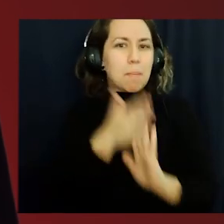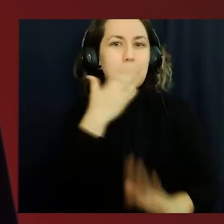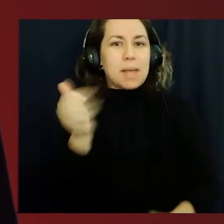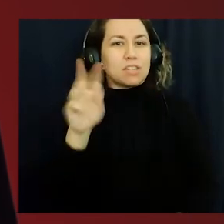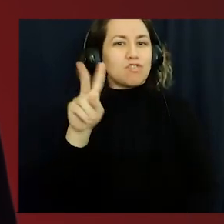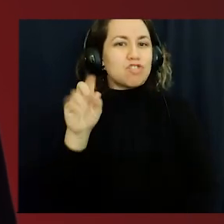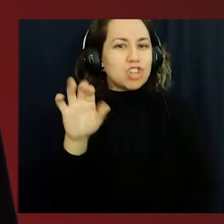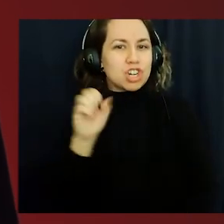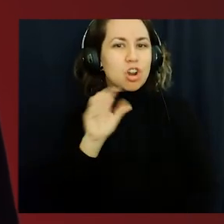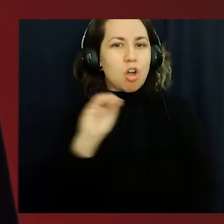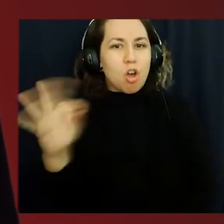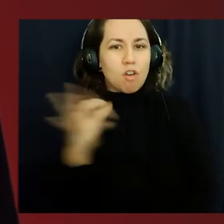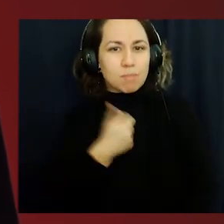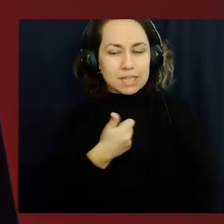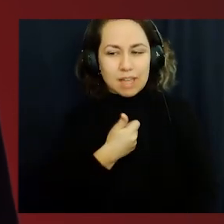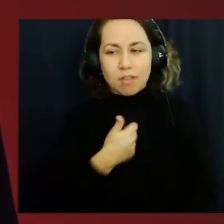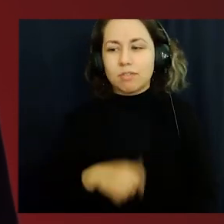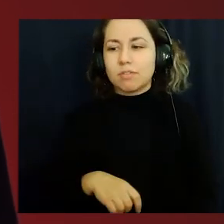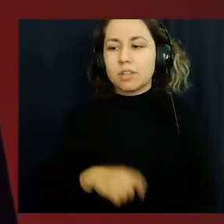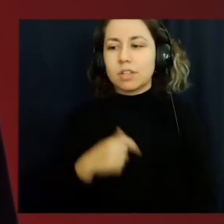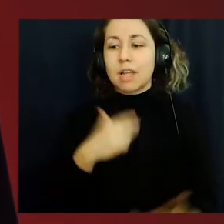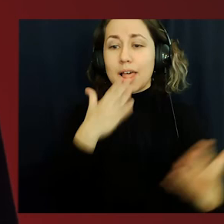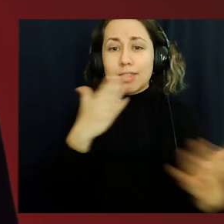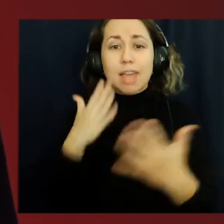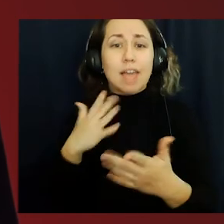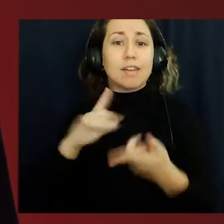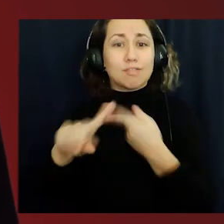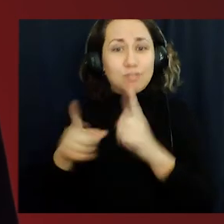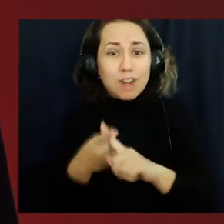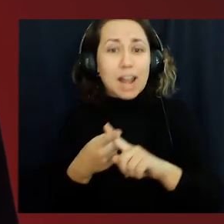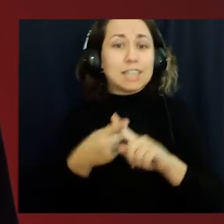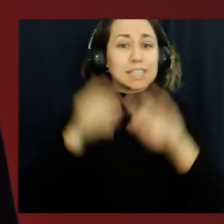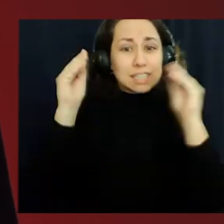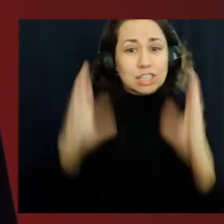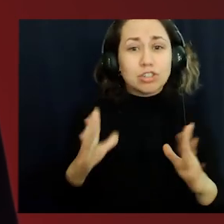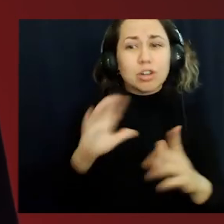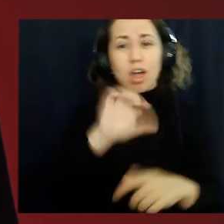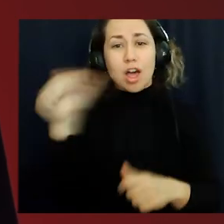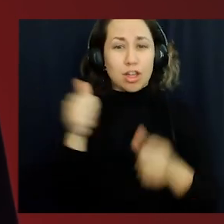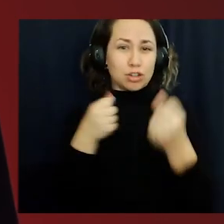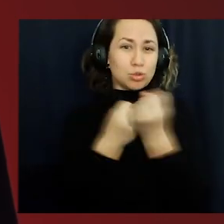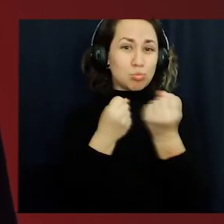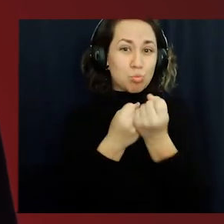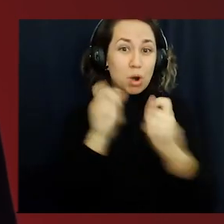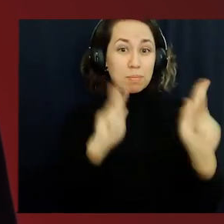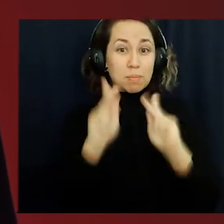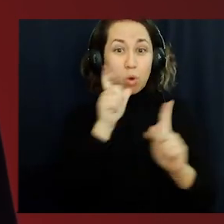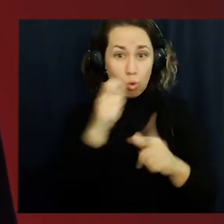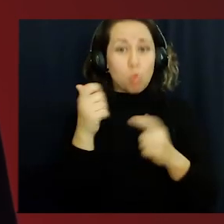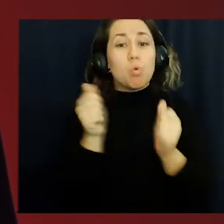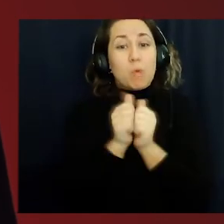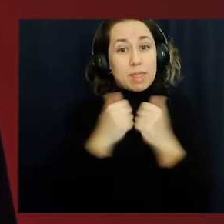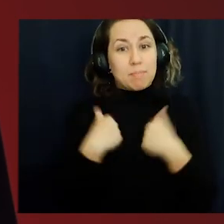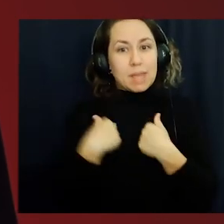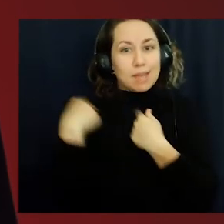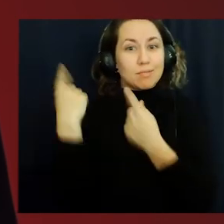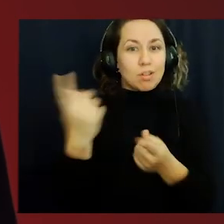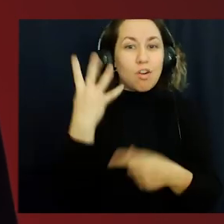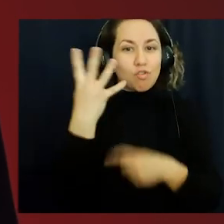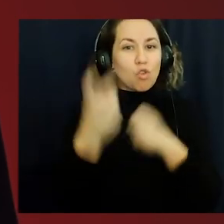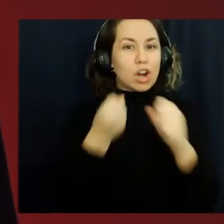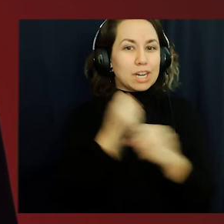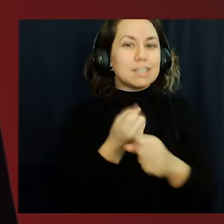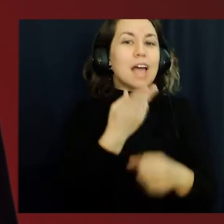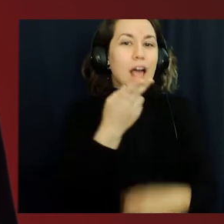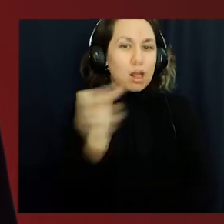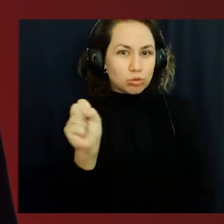best version of myself. I'd also like to thank my amazing friends and teachers and other supporting people who have been with me